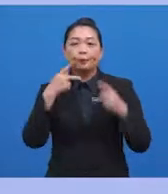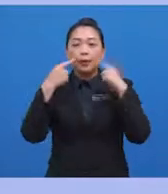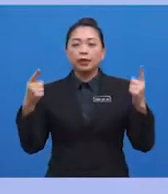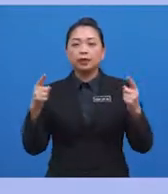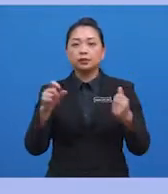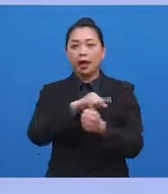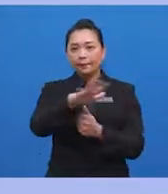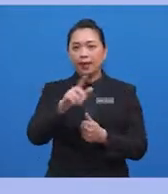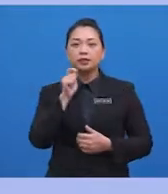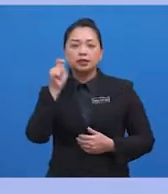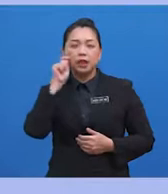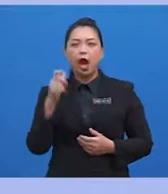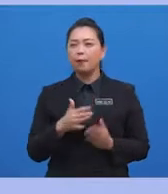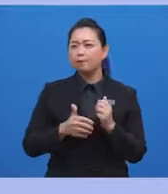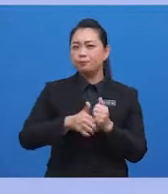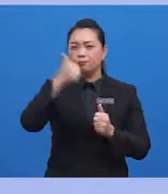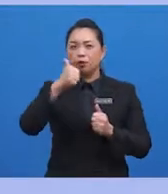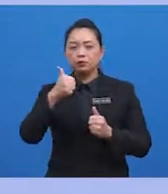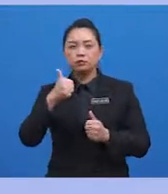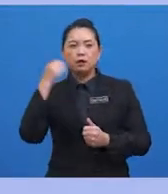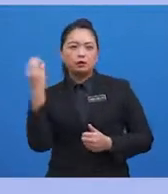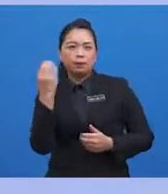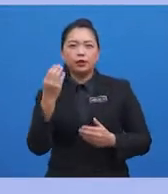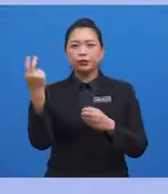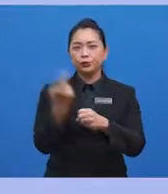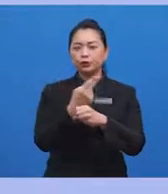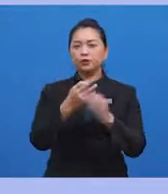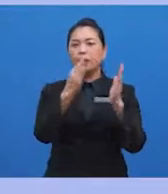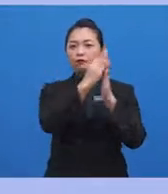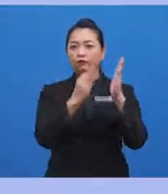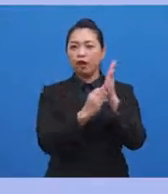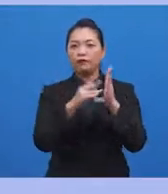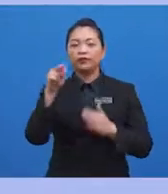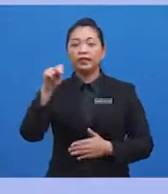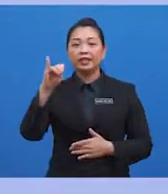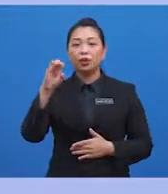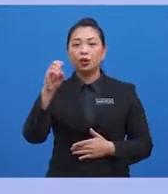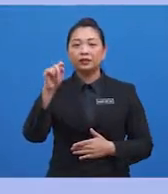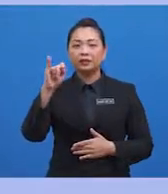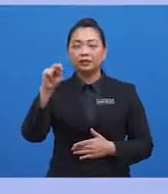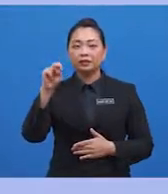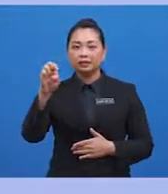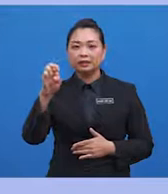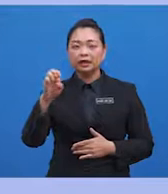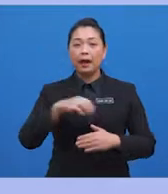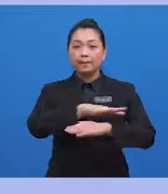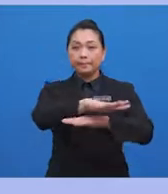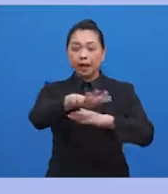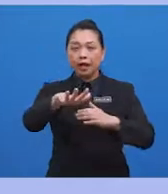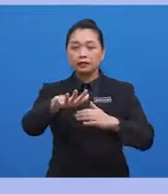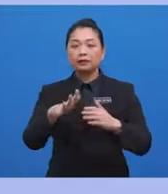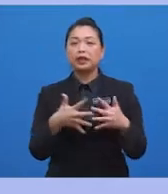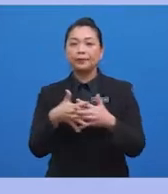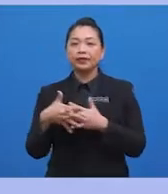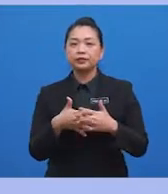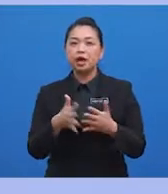teens. And are not the most commonly used form of nicotine among youth in the United States. Now, some research